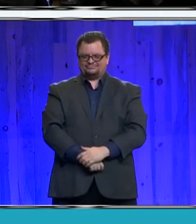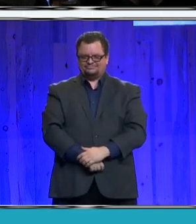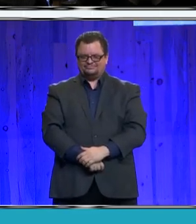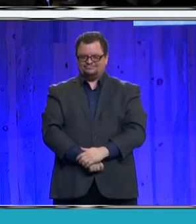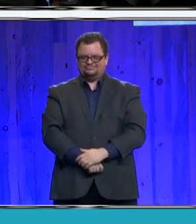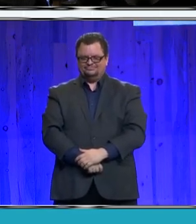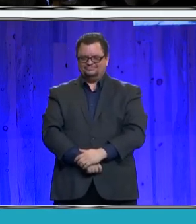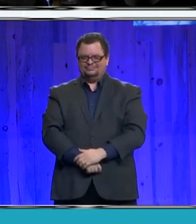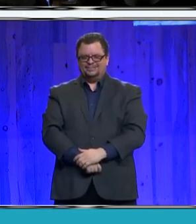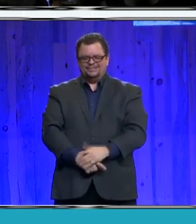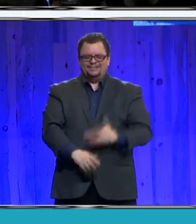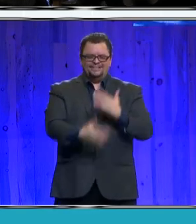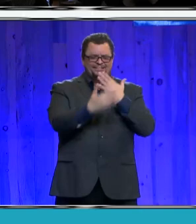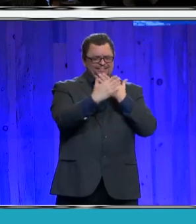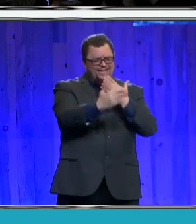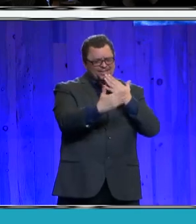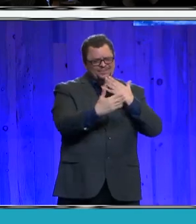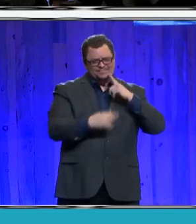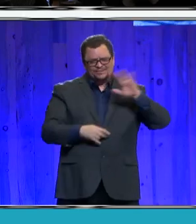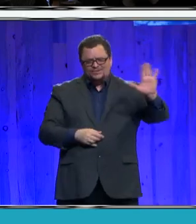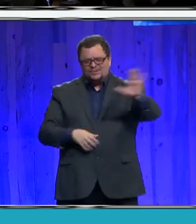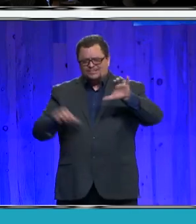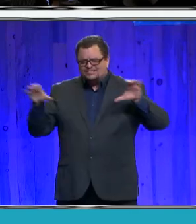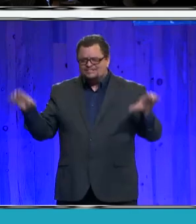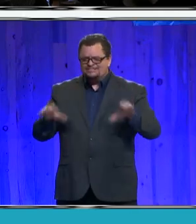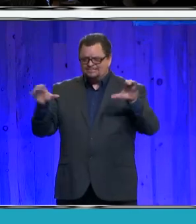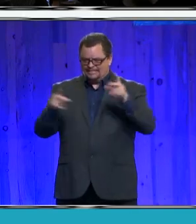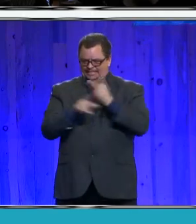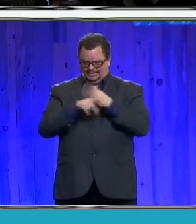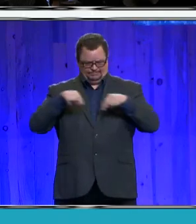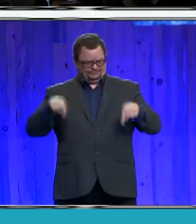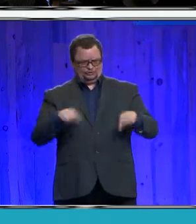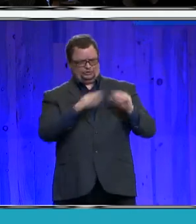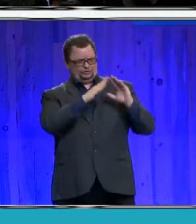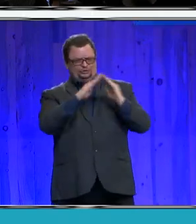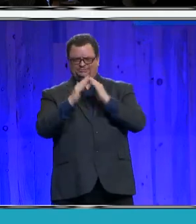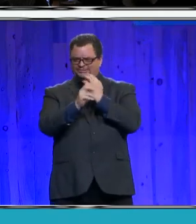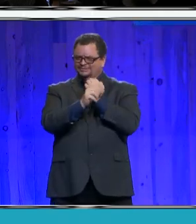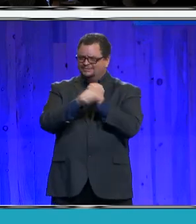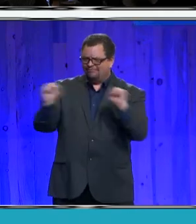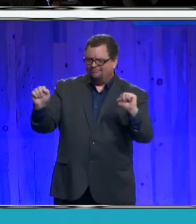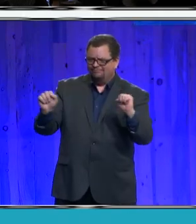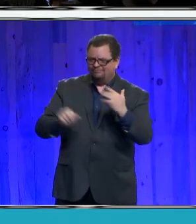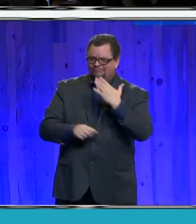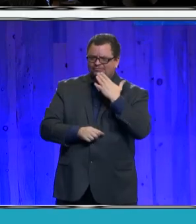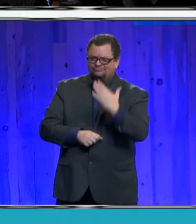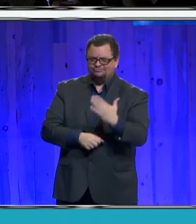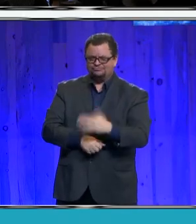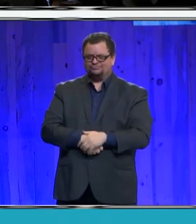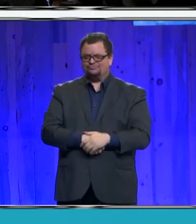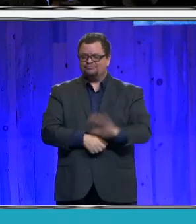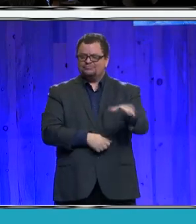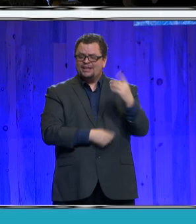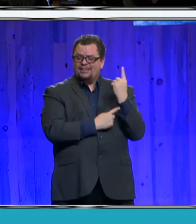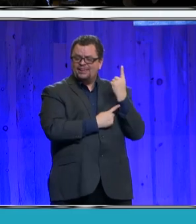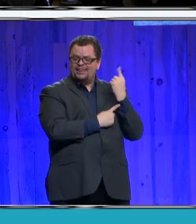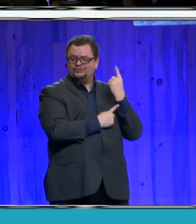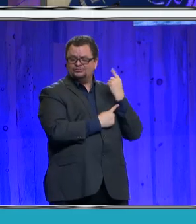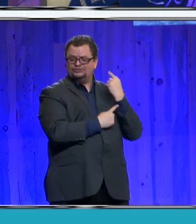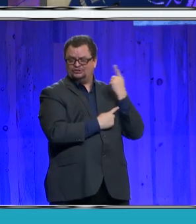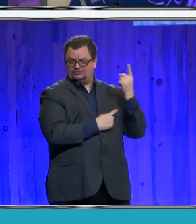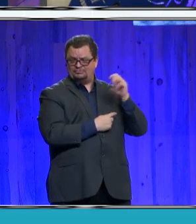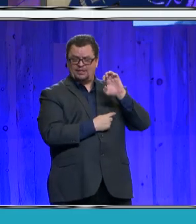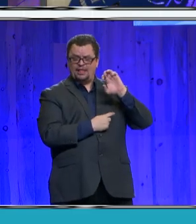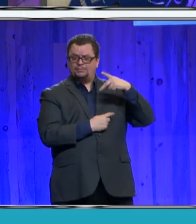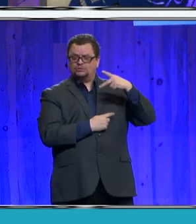Thank you for all that you do to keep our communities safe. Now, last year, El Paso County Parks celebrated 50 years,